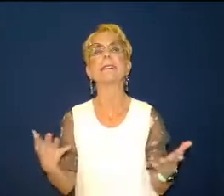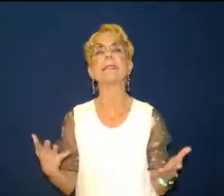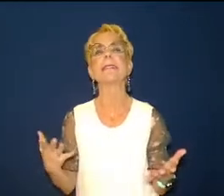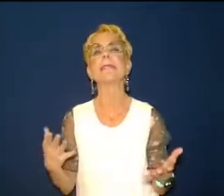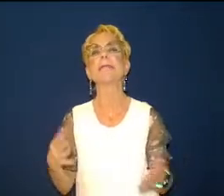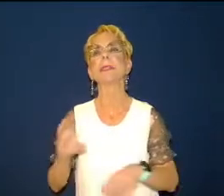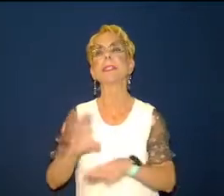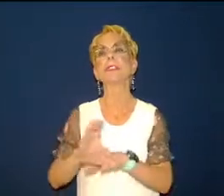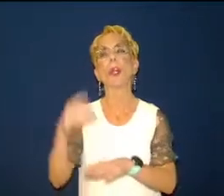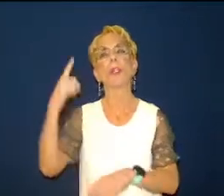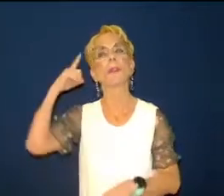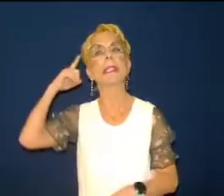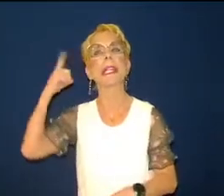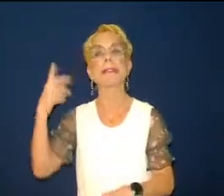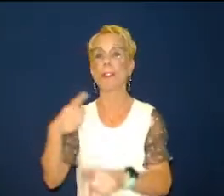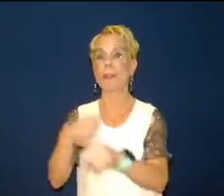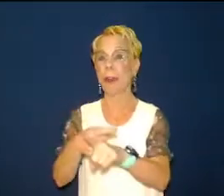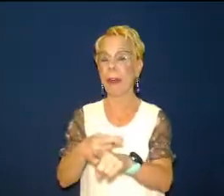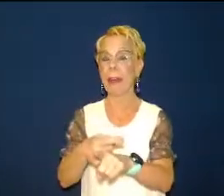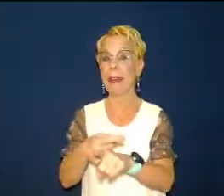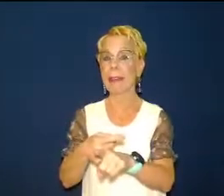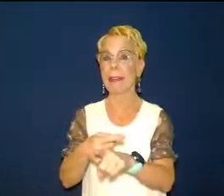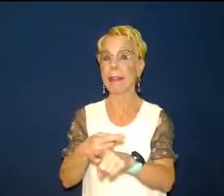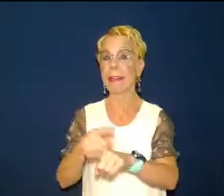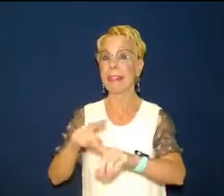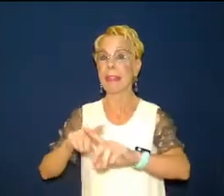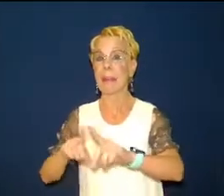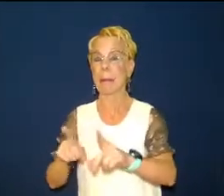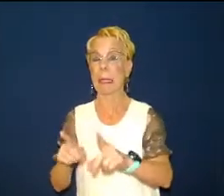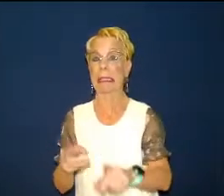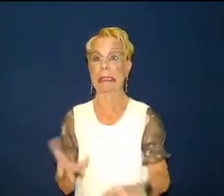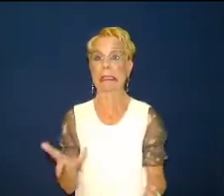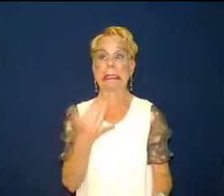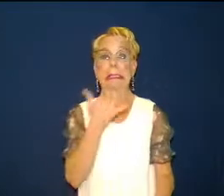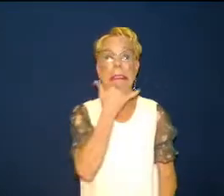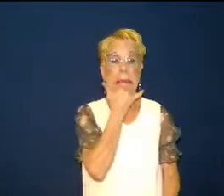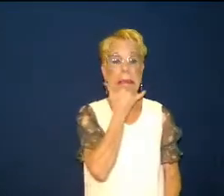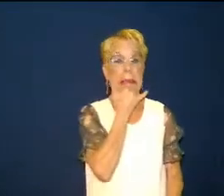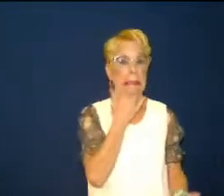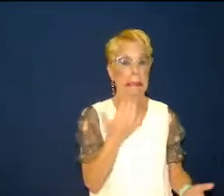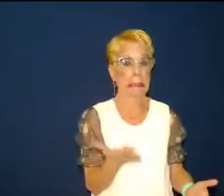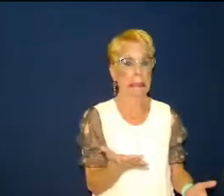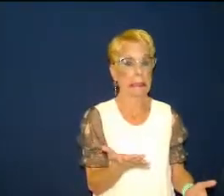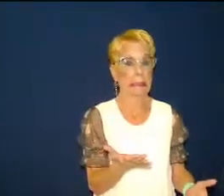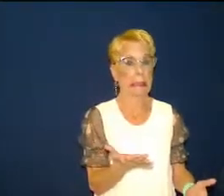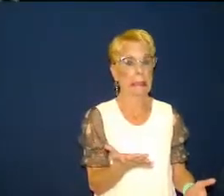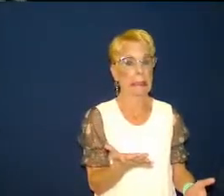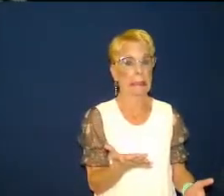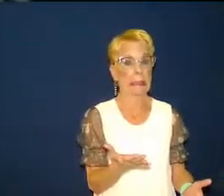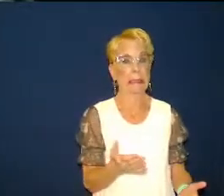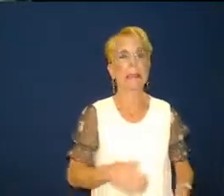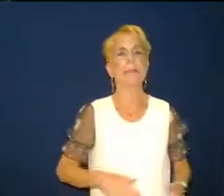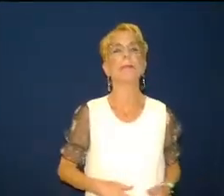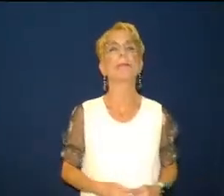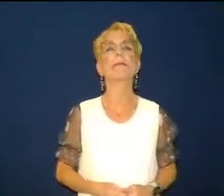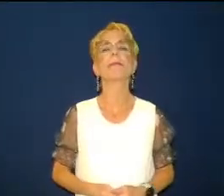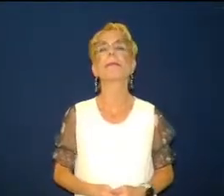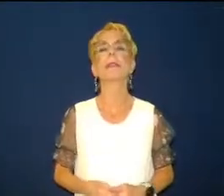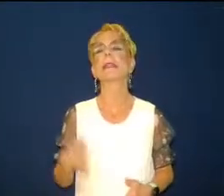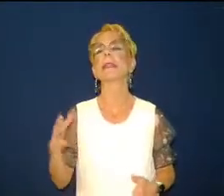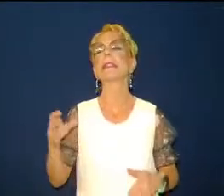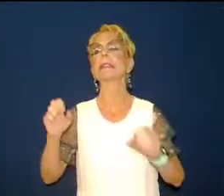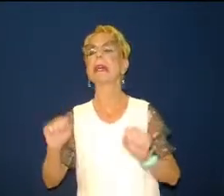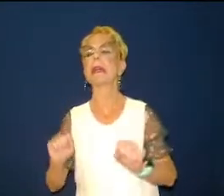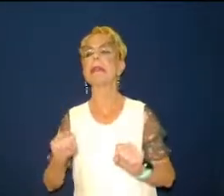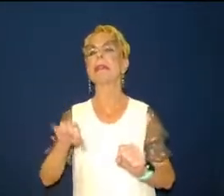so do you think something like that could happen to us and if something like that ever happened to us why would it happen